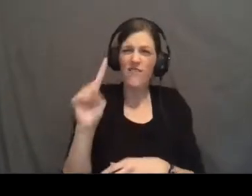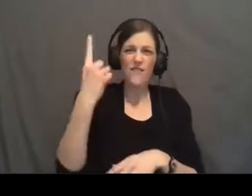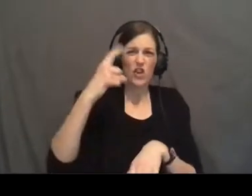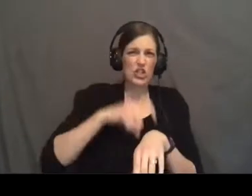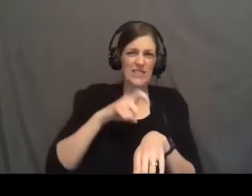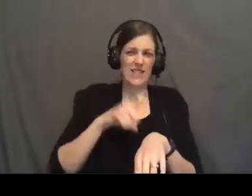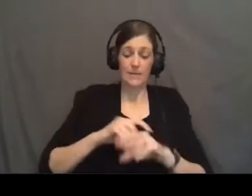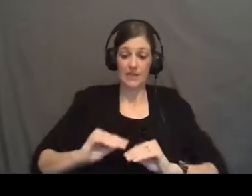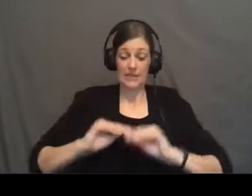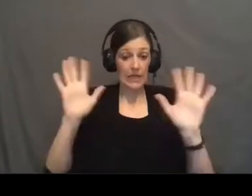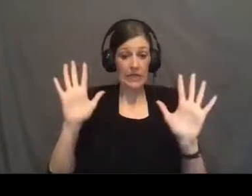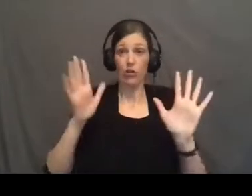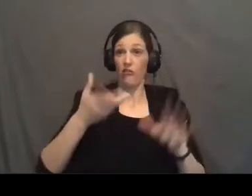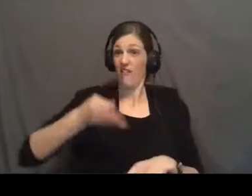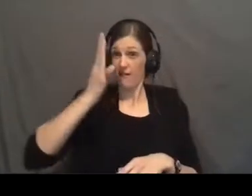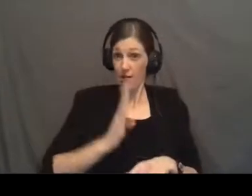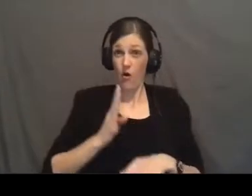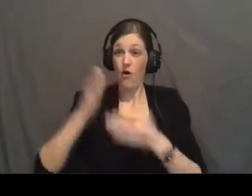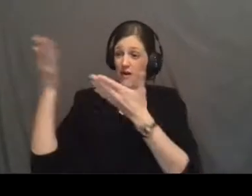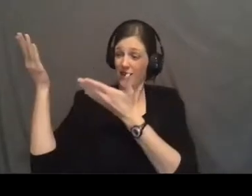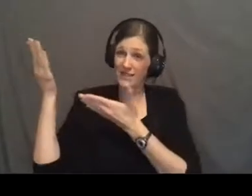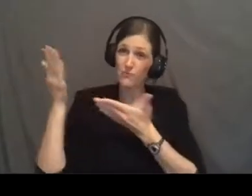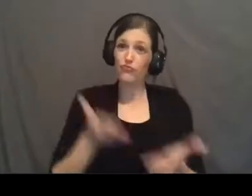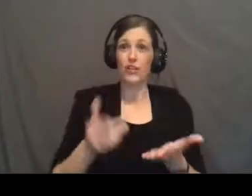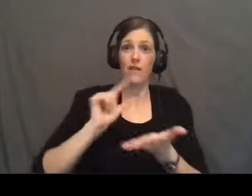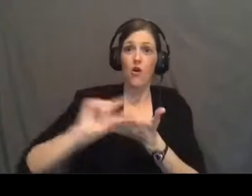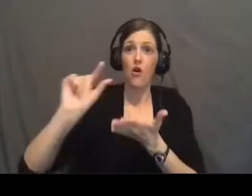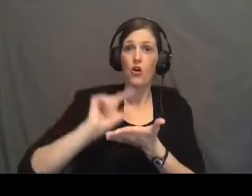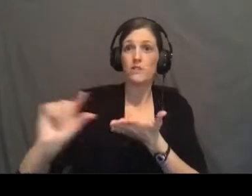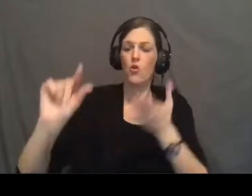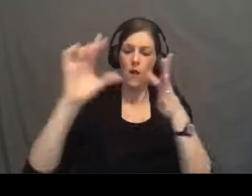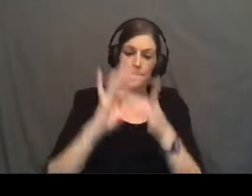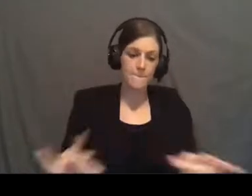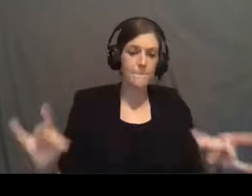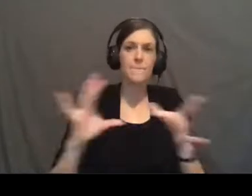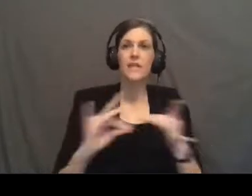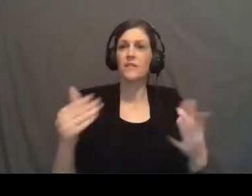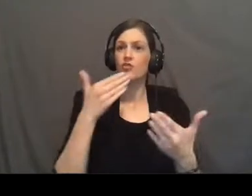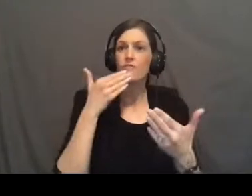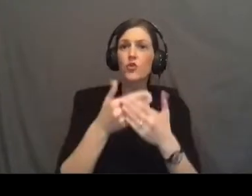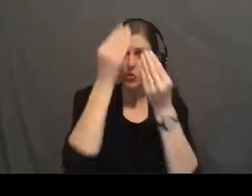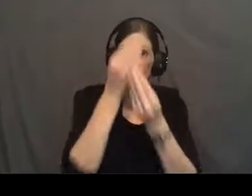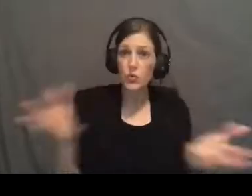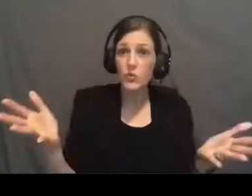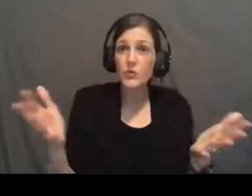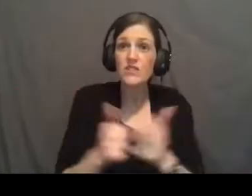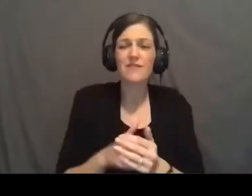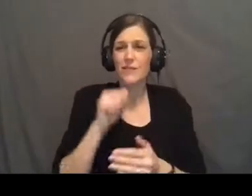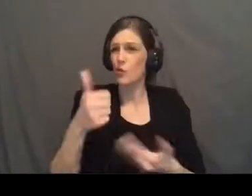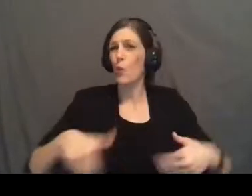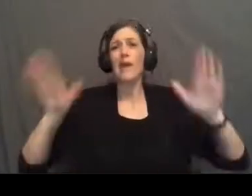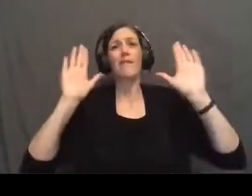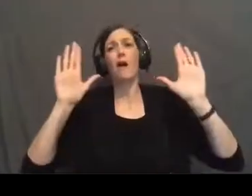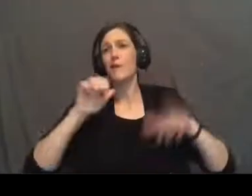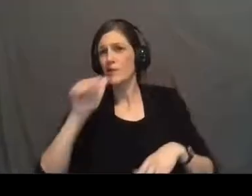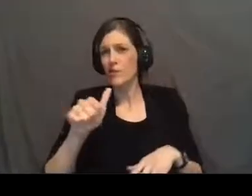it's crystal clear that God is bringing a gospel, a message of good news. Don't give up. Don't